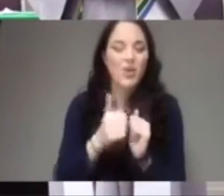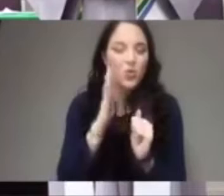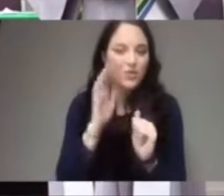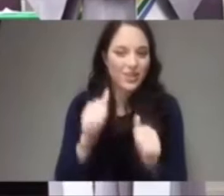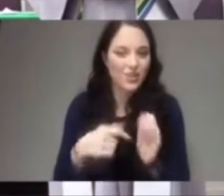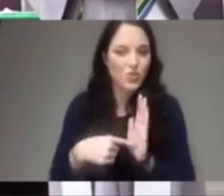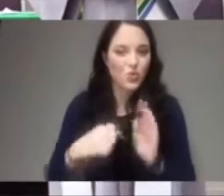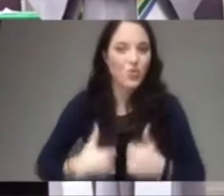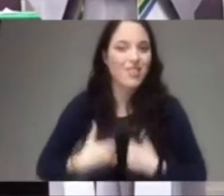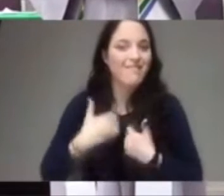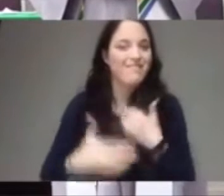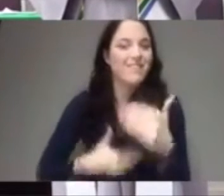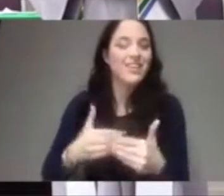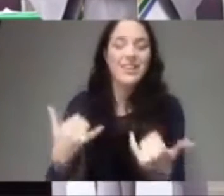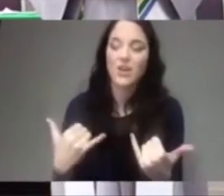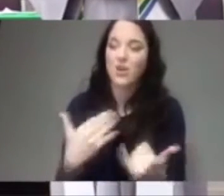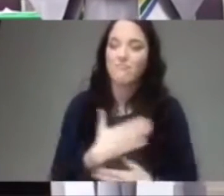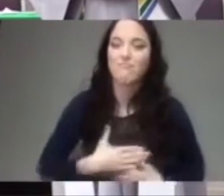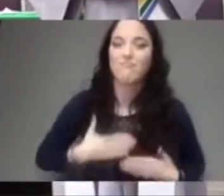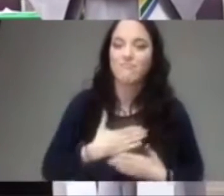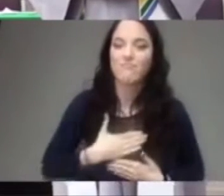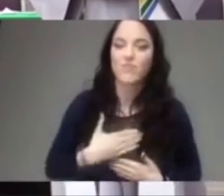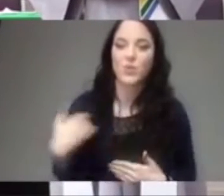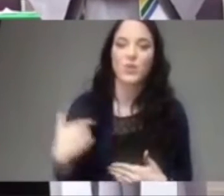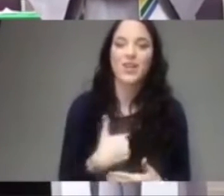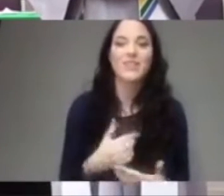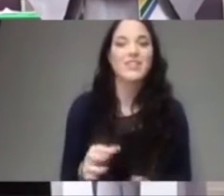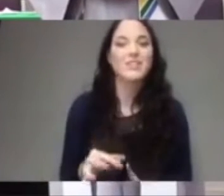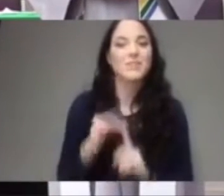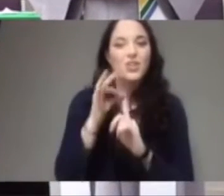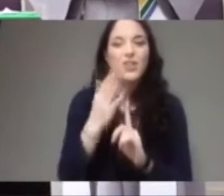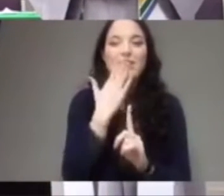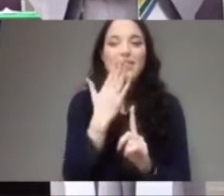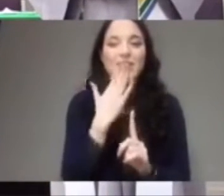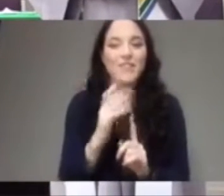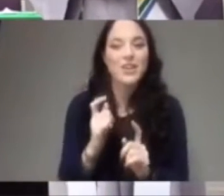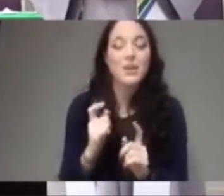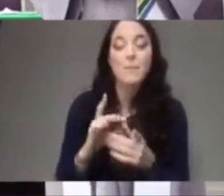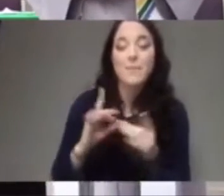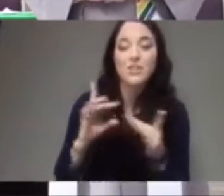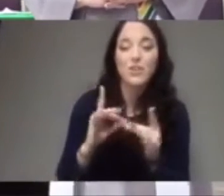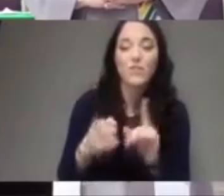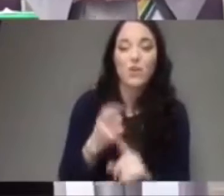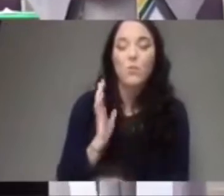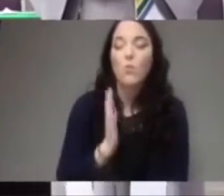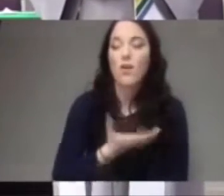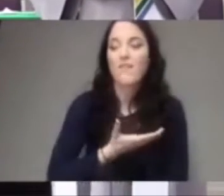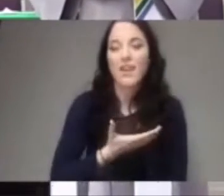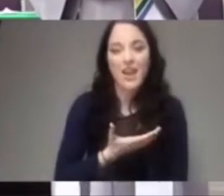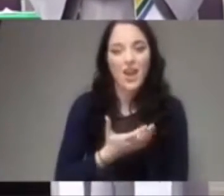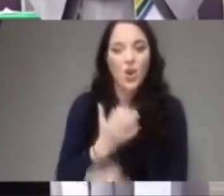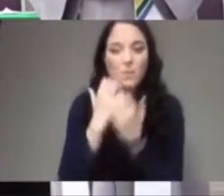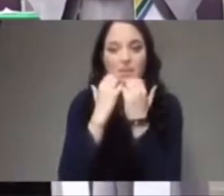that we have a special Thanksgiving message from one of our beloveds with her mother, Vanessa Wilson.